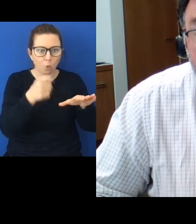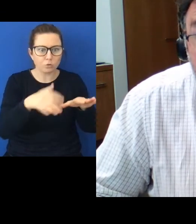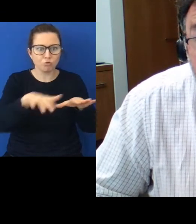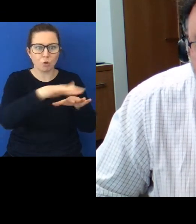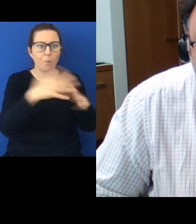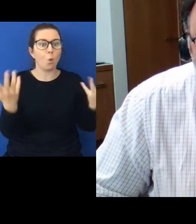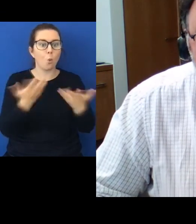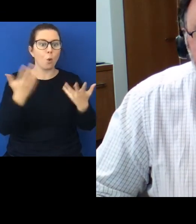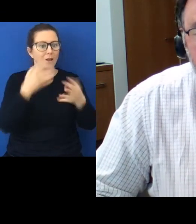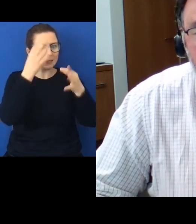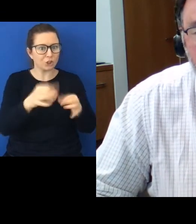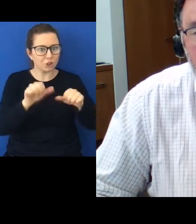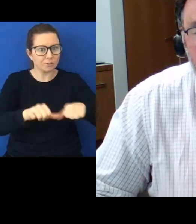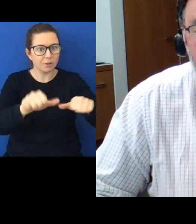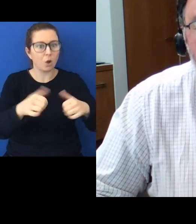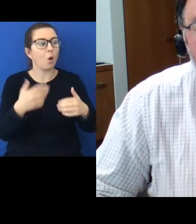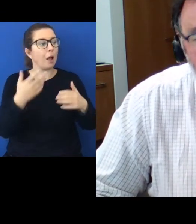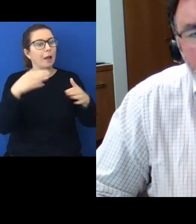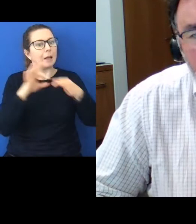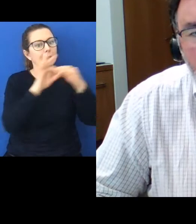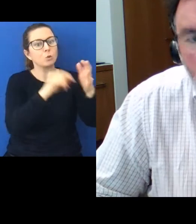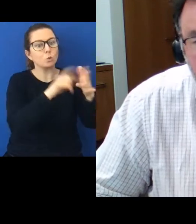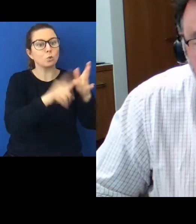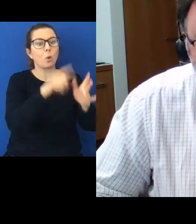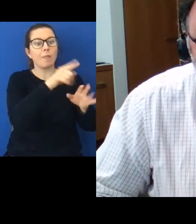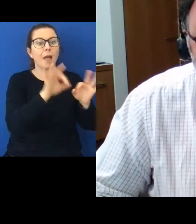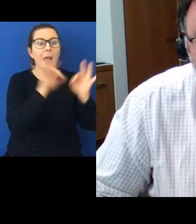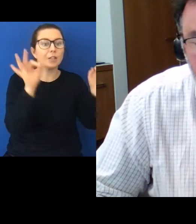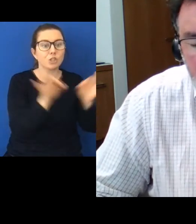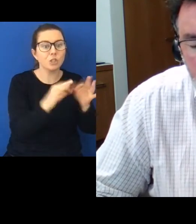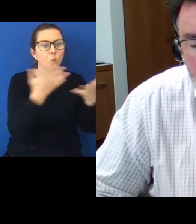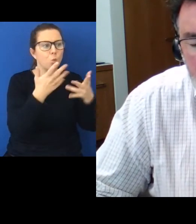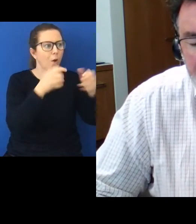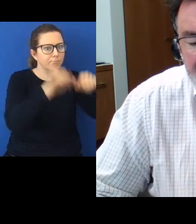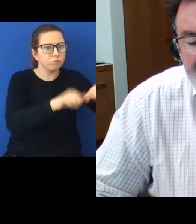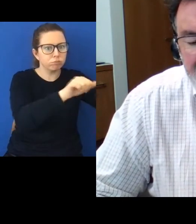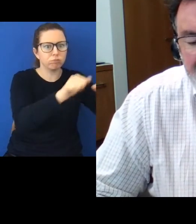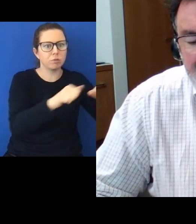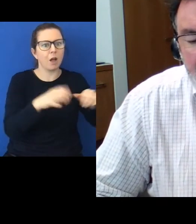into the agency where decisions are getting made about the children belonging to those tribes and those communities